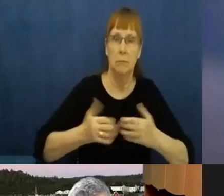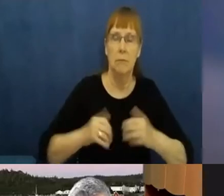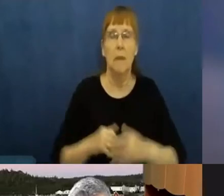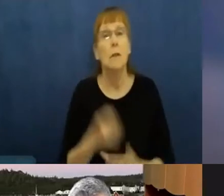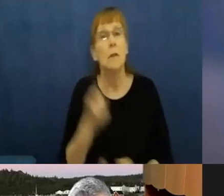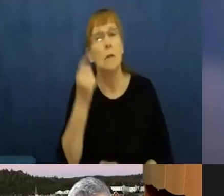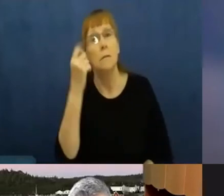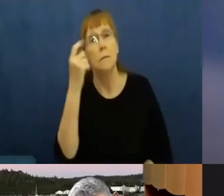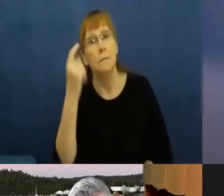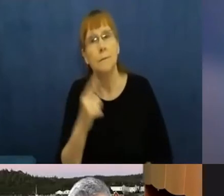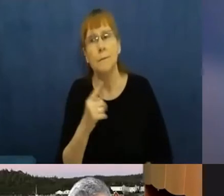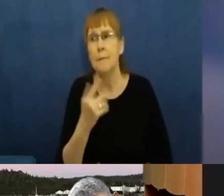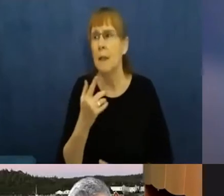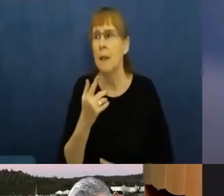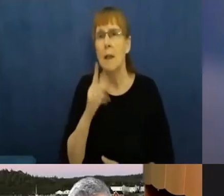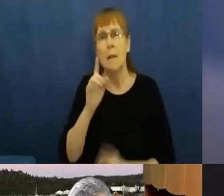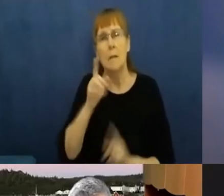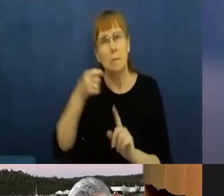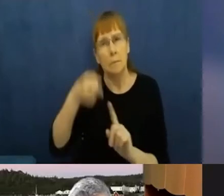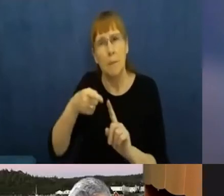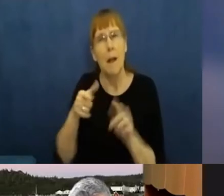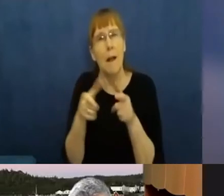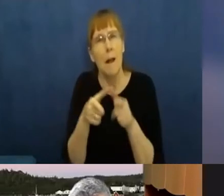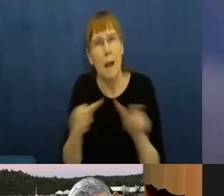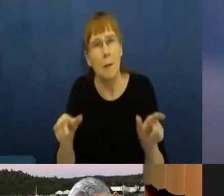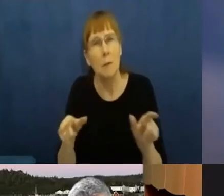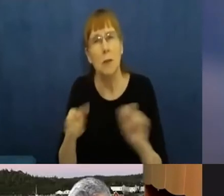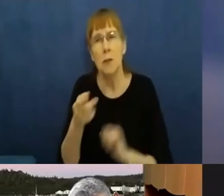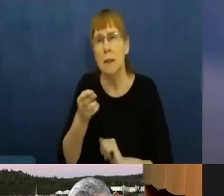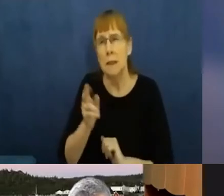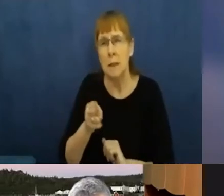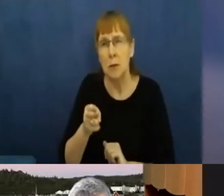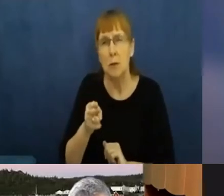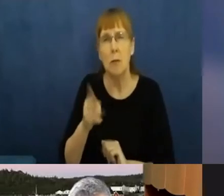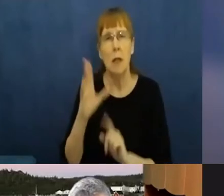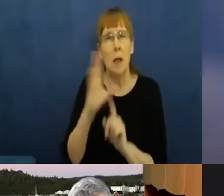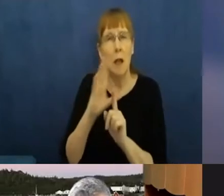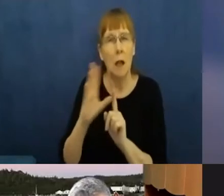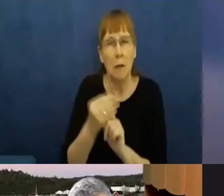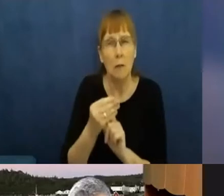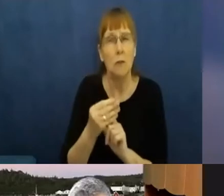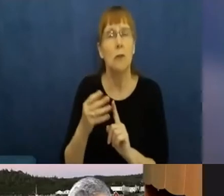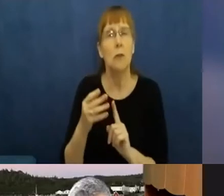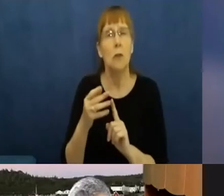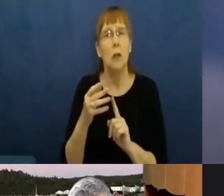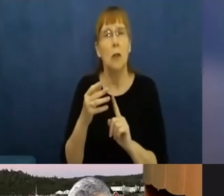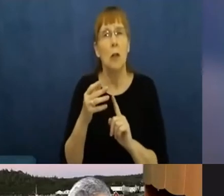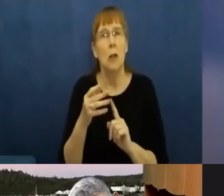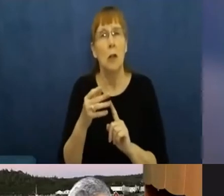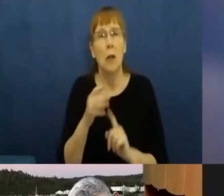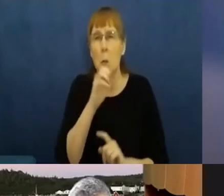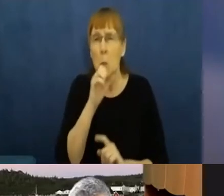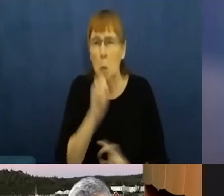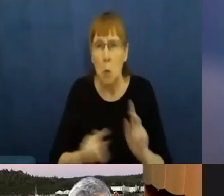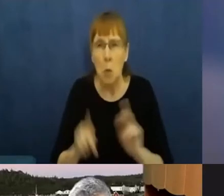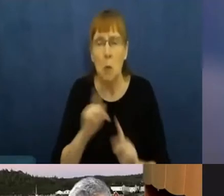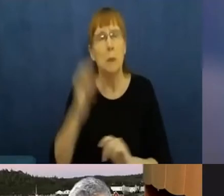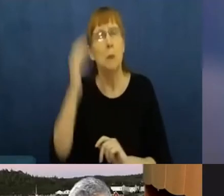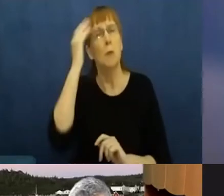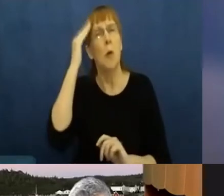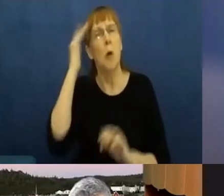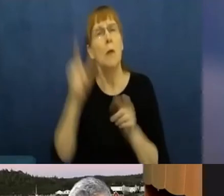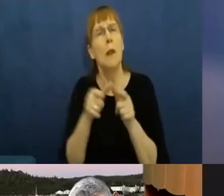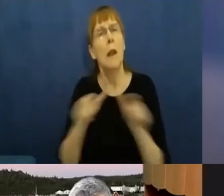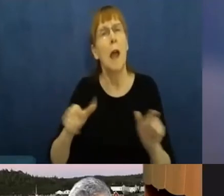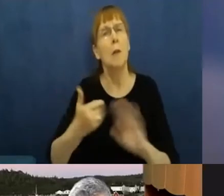in communities where sometimes we have only a handful of Indigenous elders who still speak the language, even